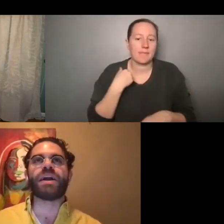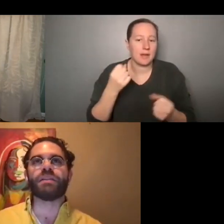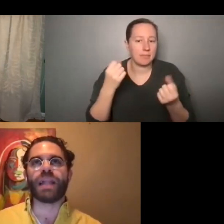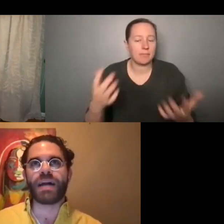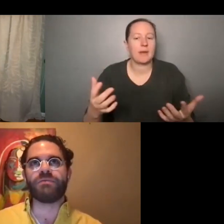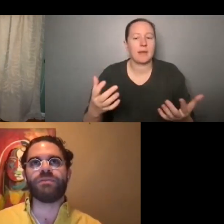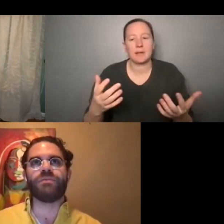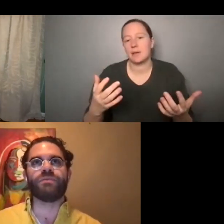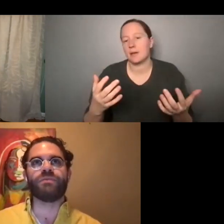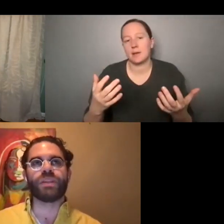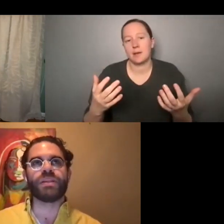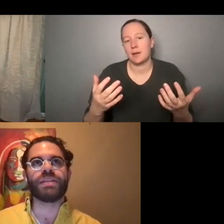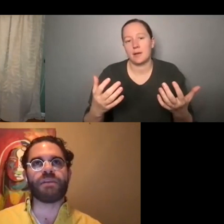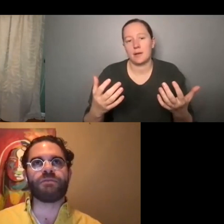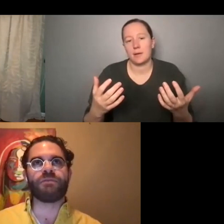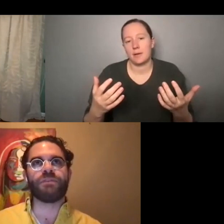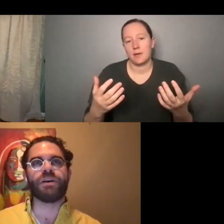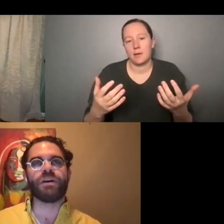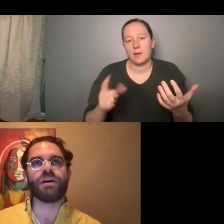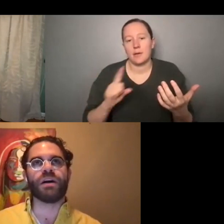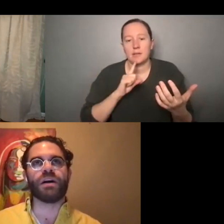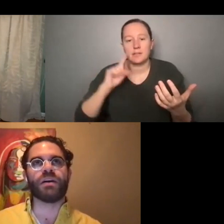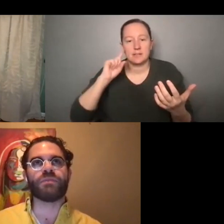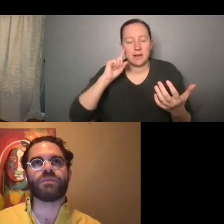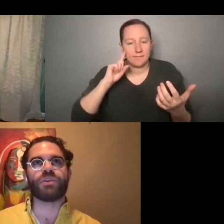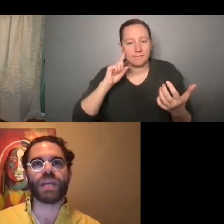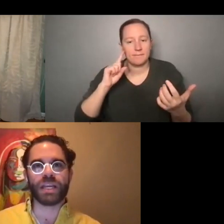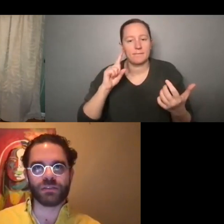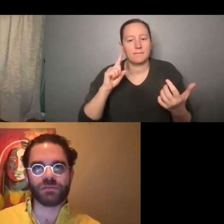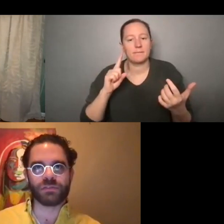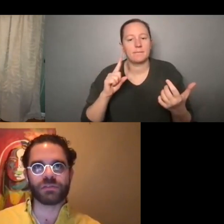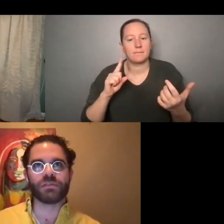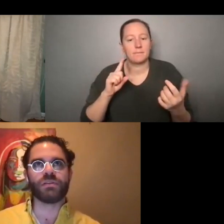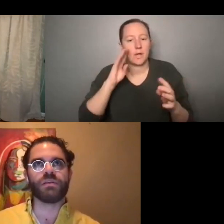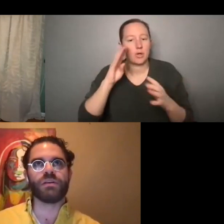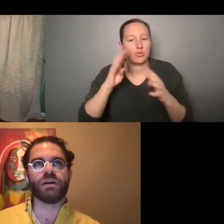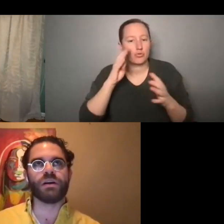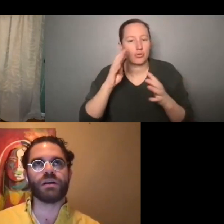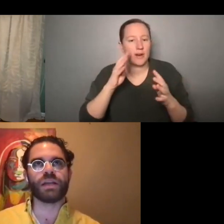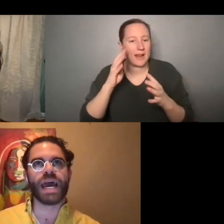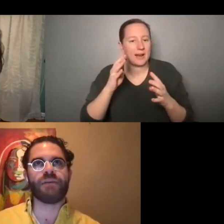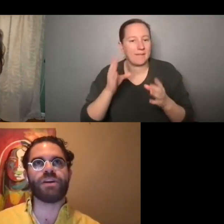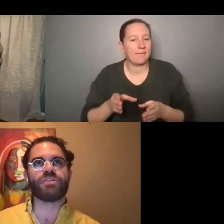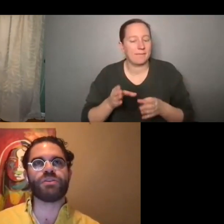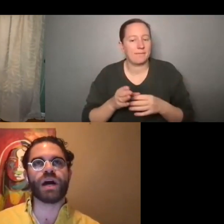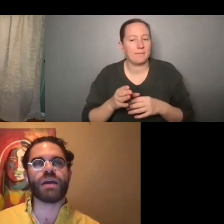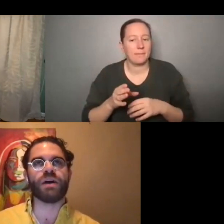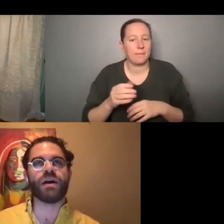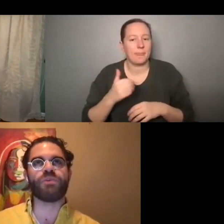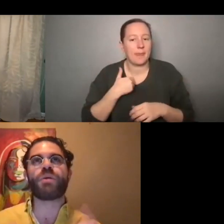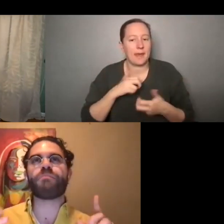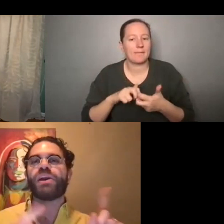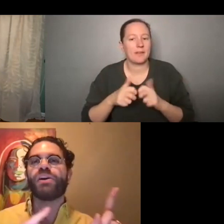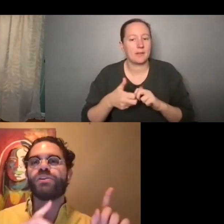I've had a lot of deaf, uh, creatives have issue. I wrote a paired